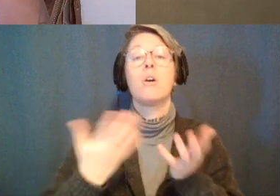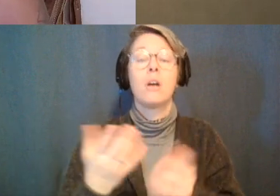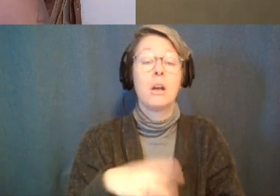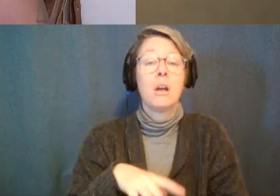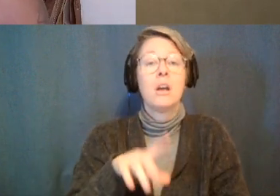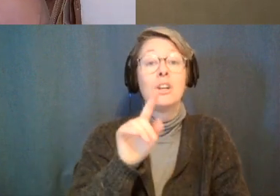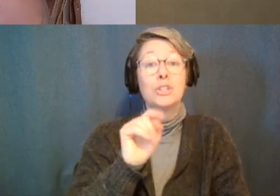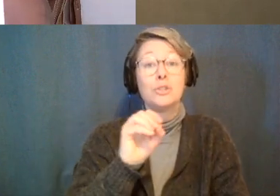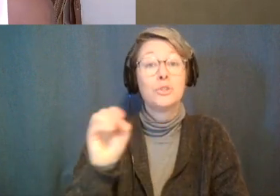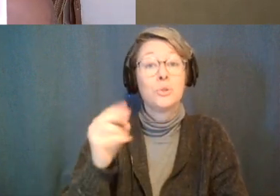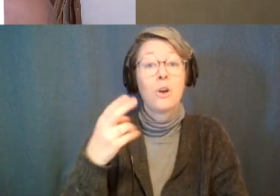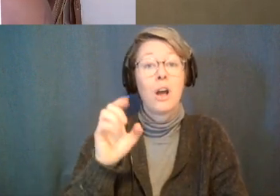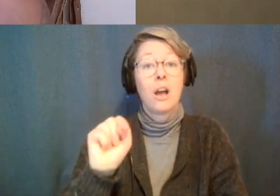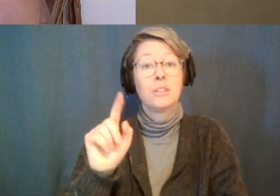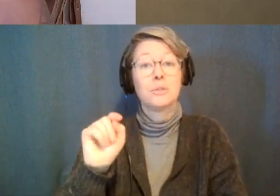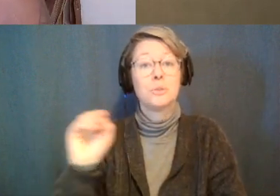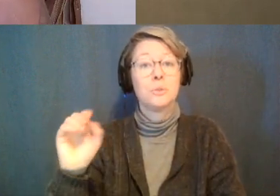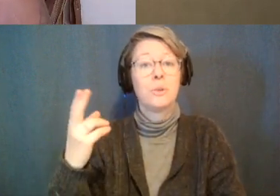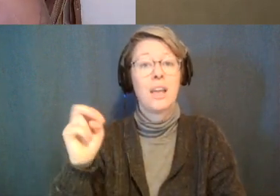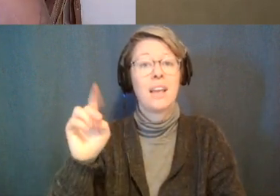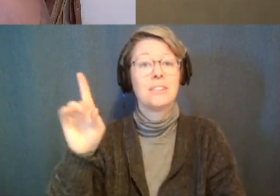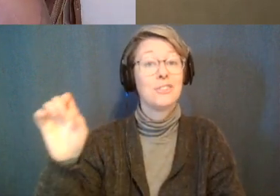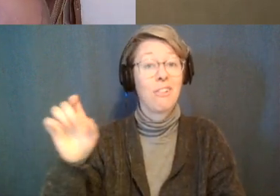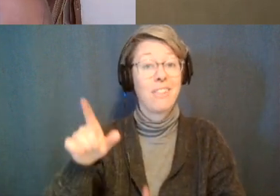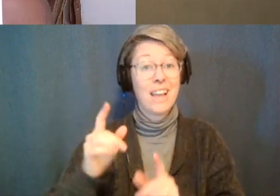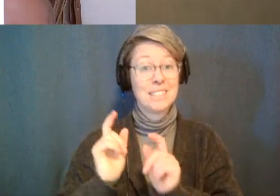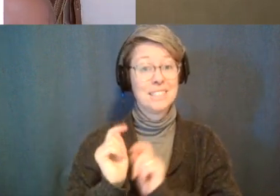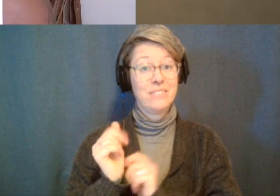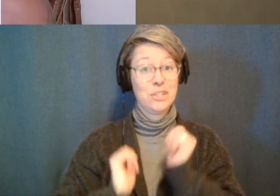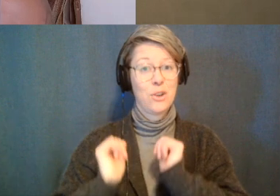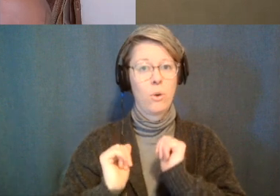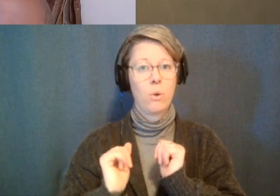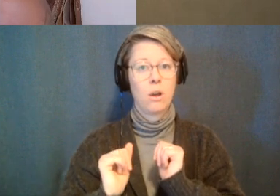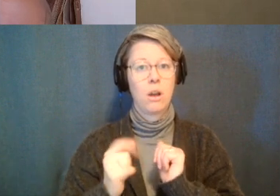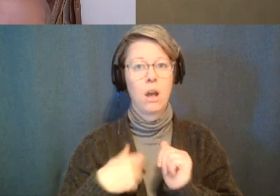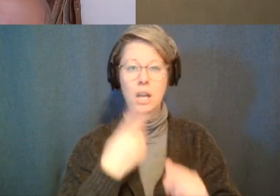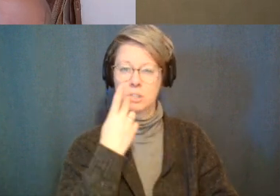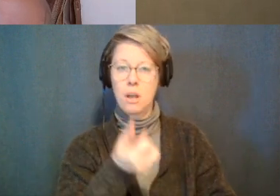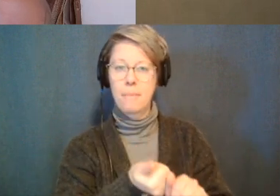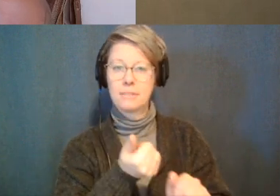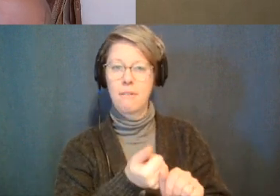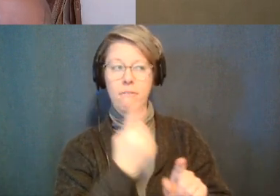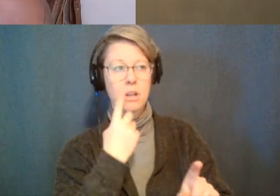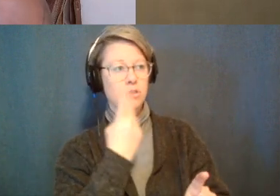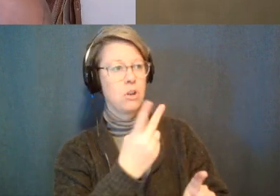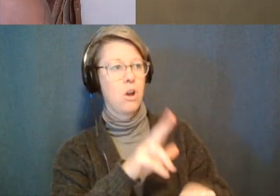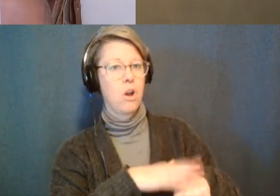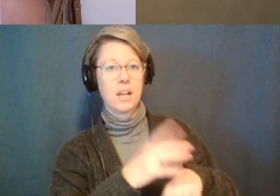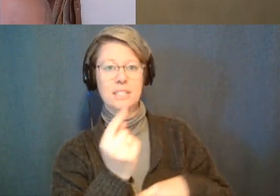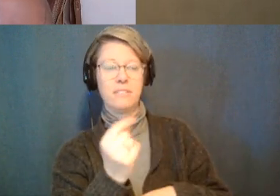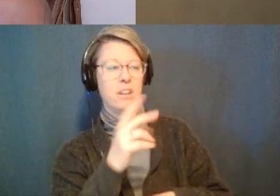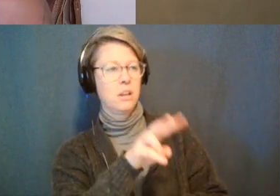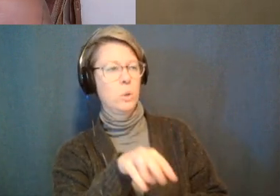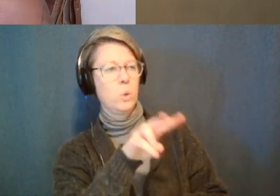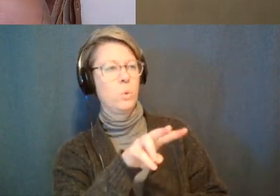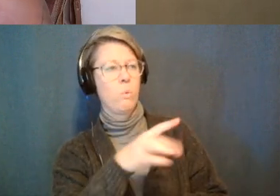out i caught myself getting into the space of like oh i don't like the way i looked right there and i started feeling like